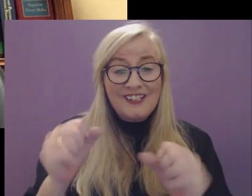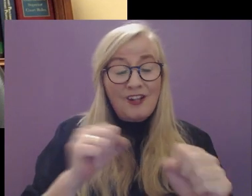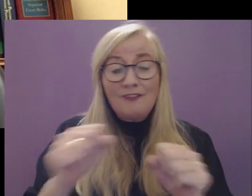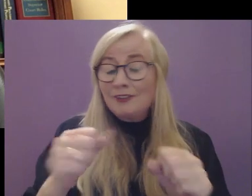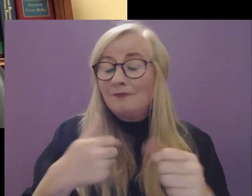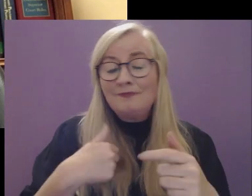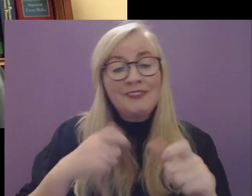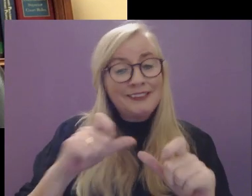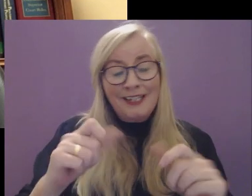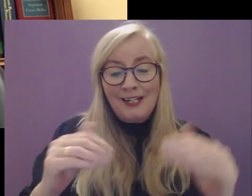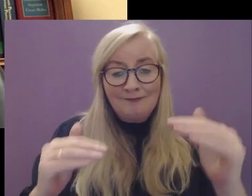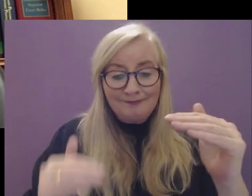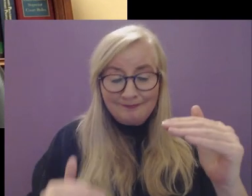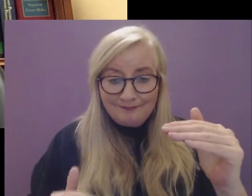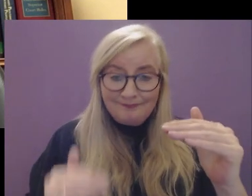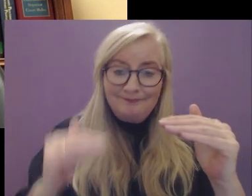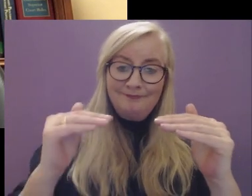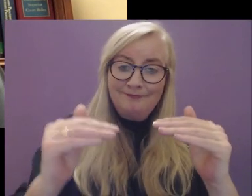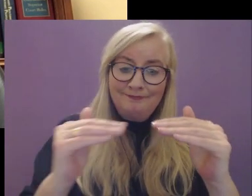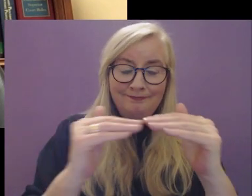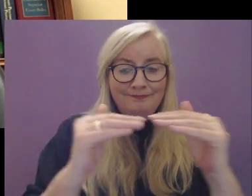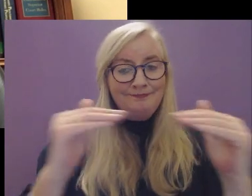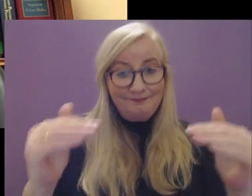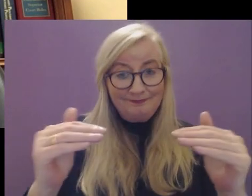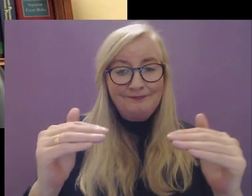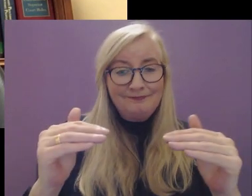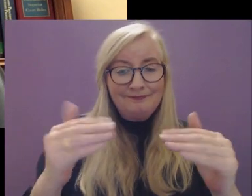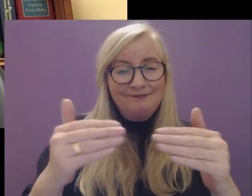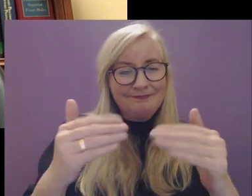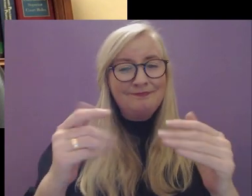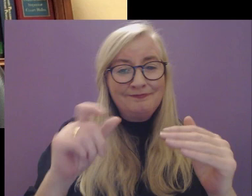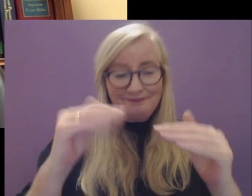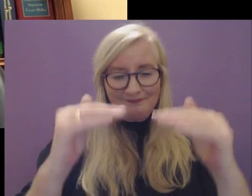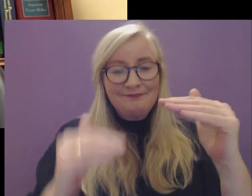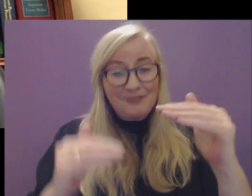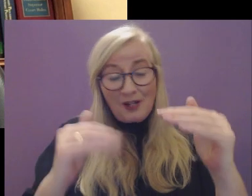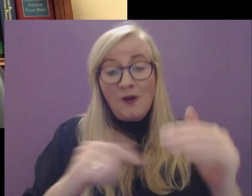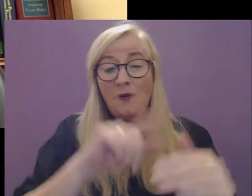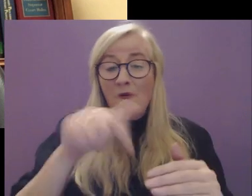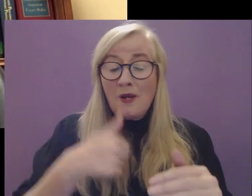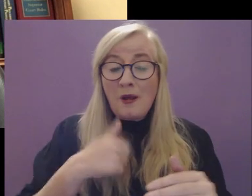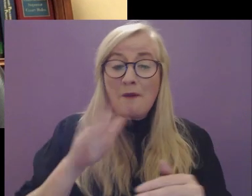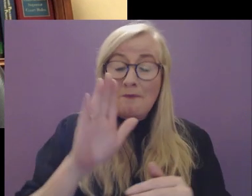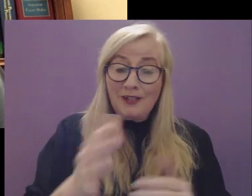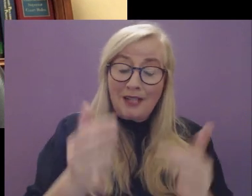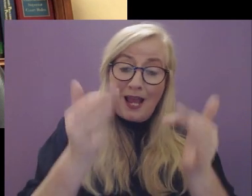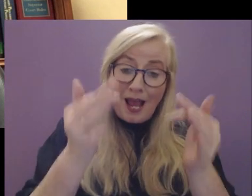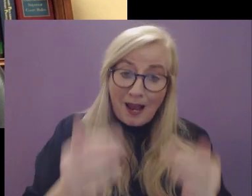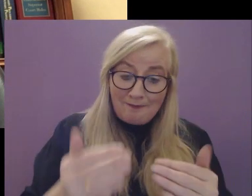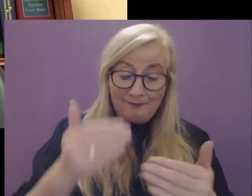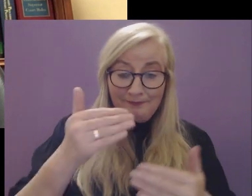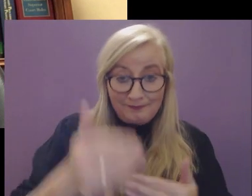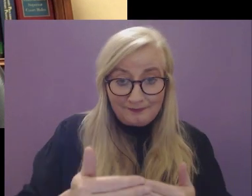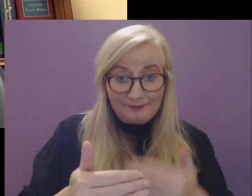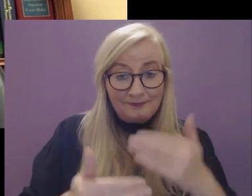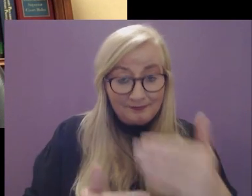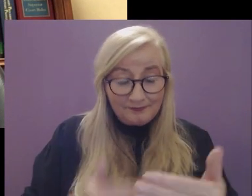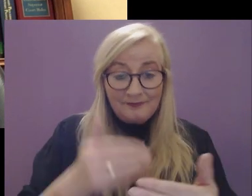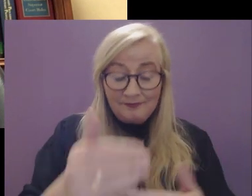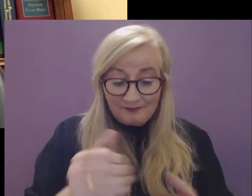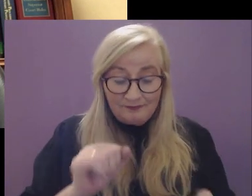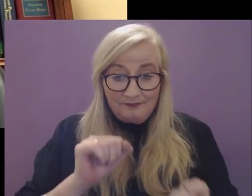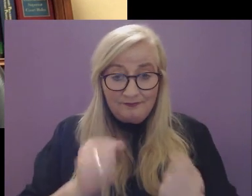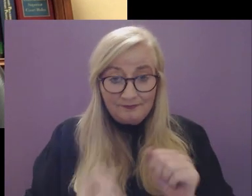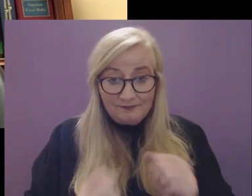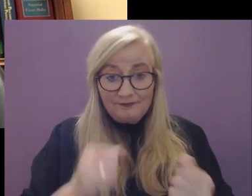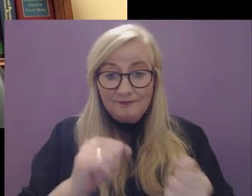are still some way off to meeting our desired goals. And, unless we take actual concrete steps to make the